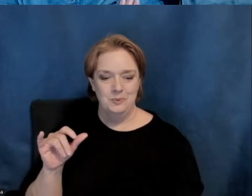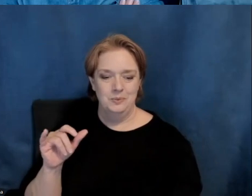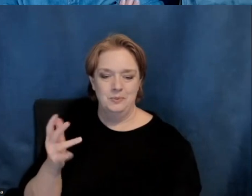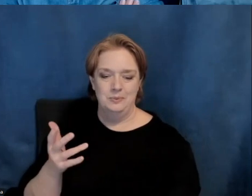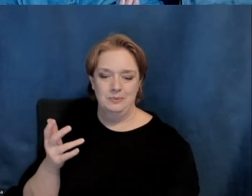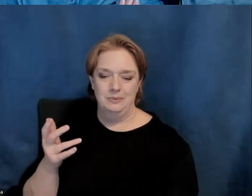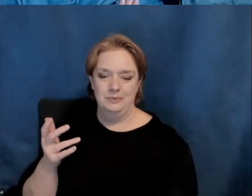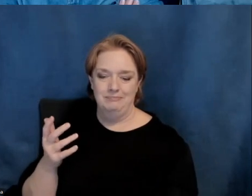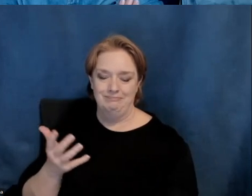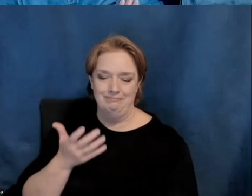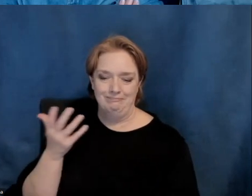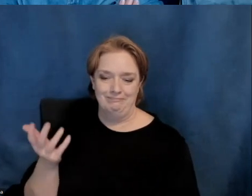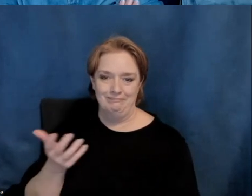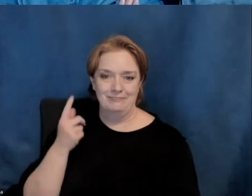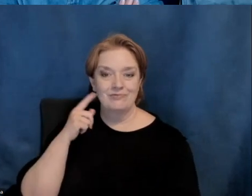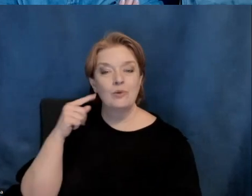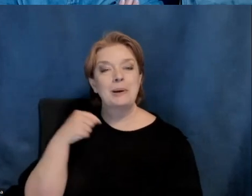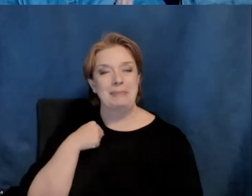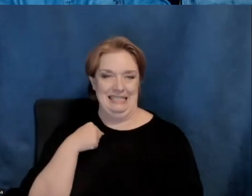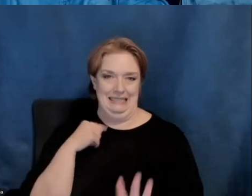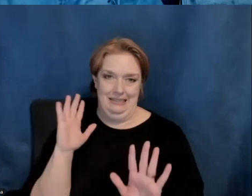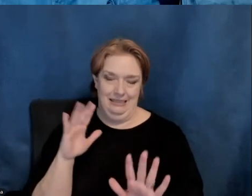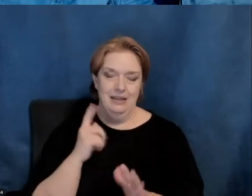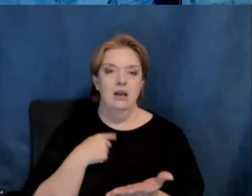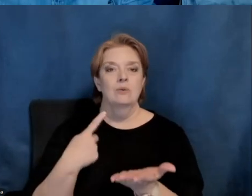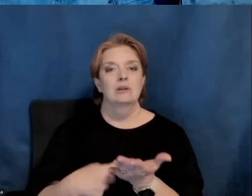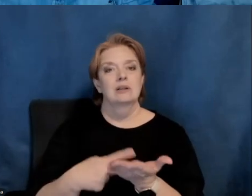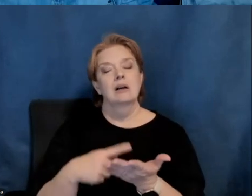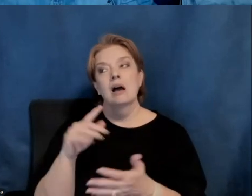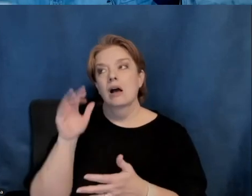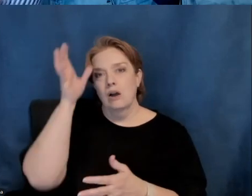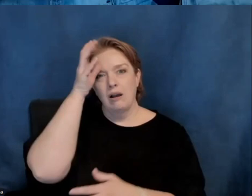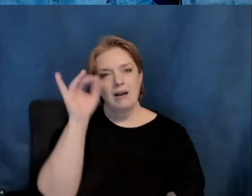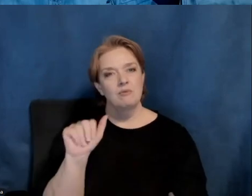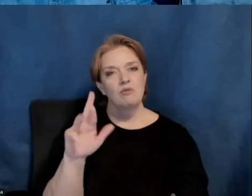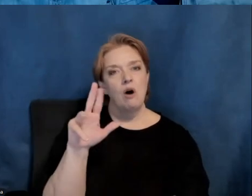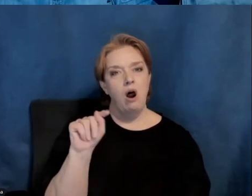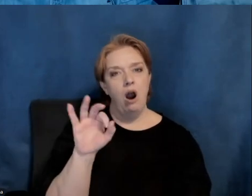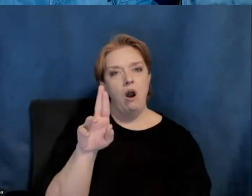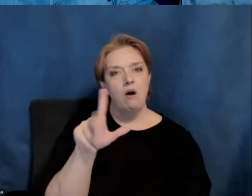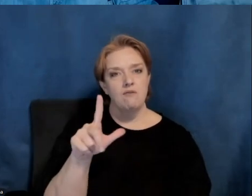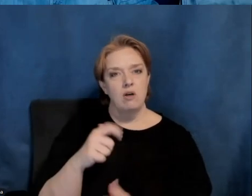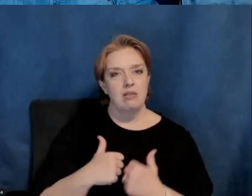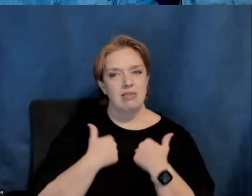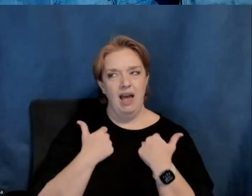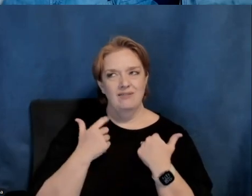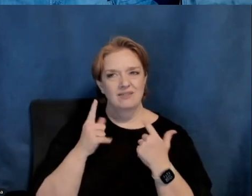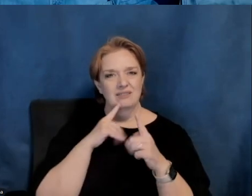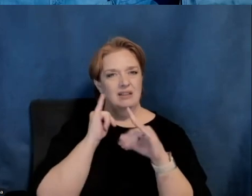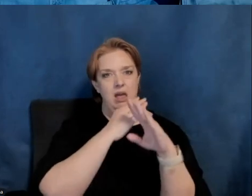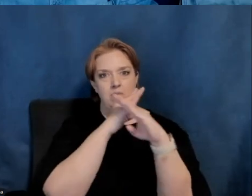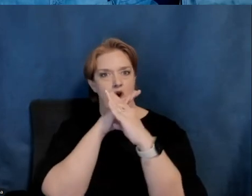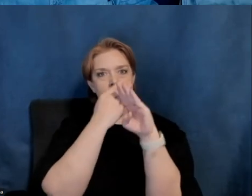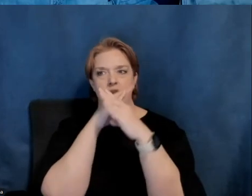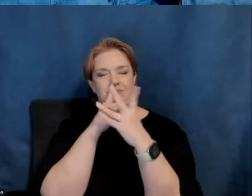about, for me, when we talk about that artful life is that there isn't a barrier. It isn't, it is, it's permeable